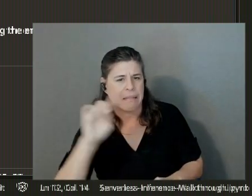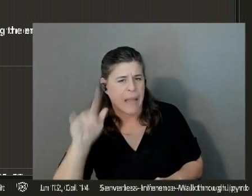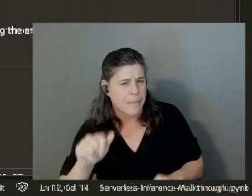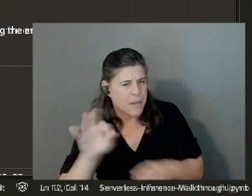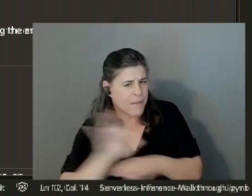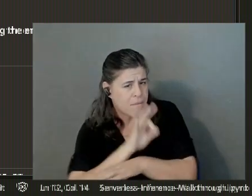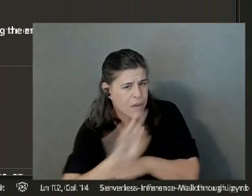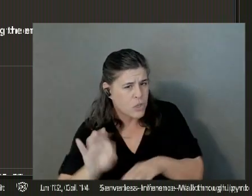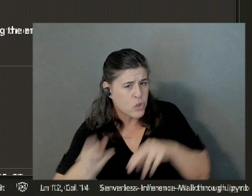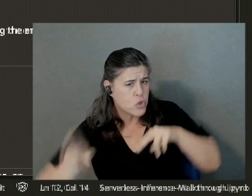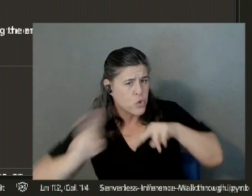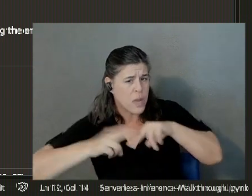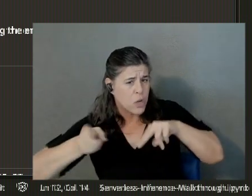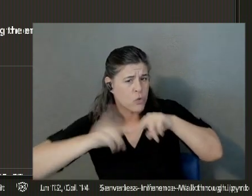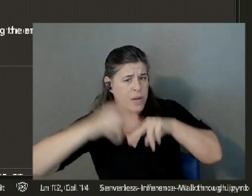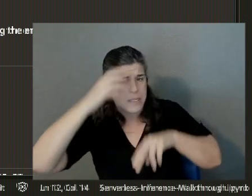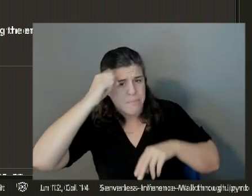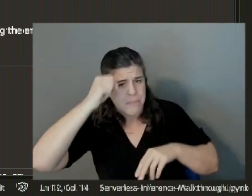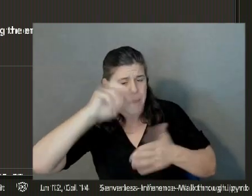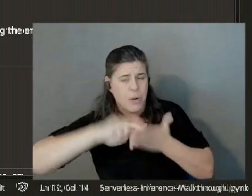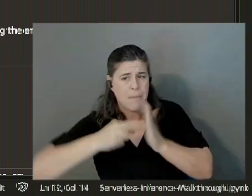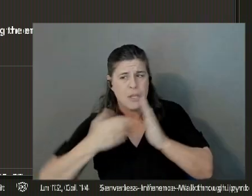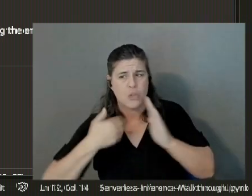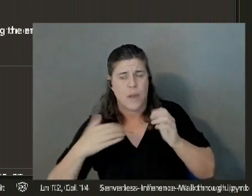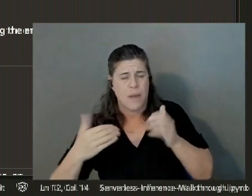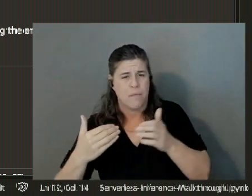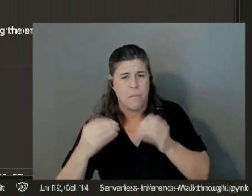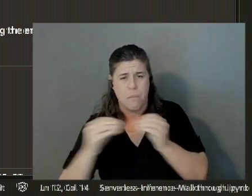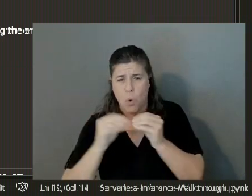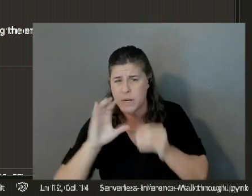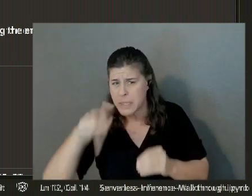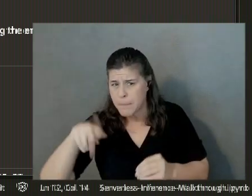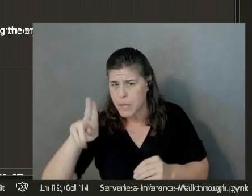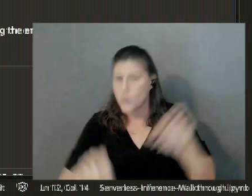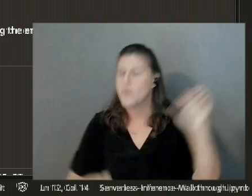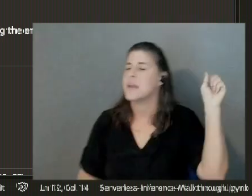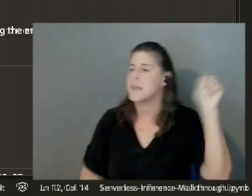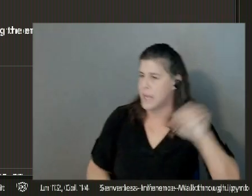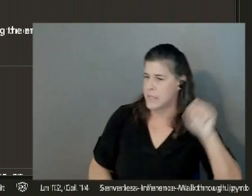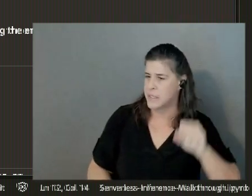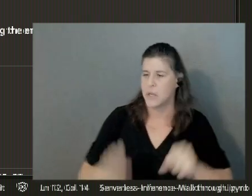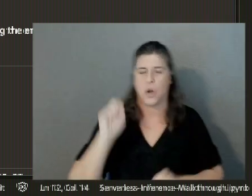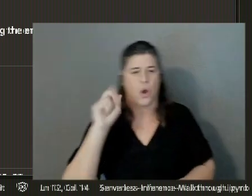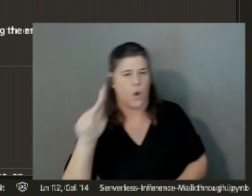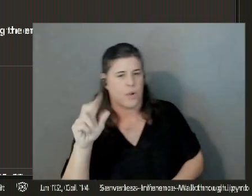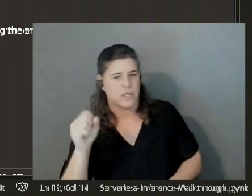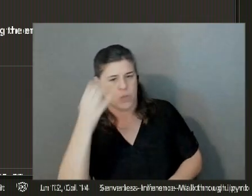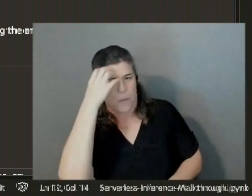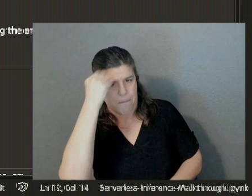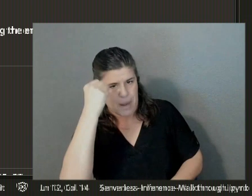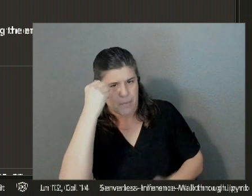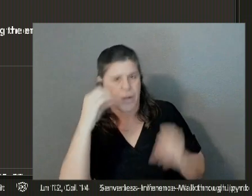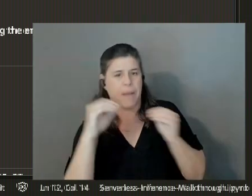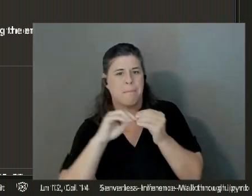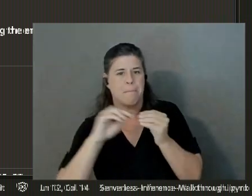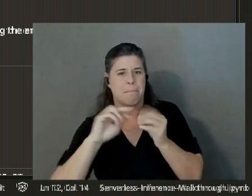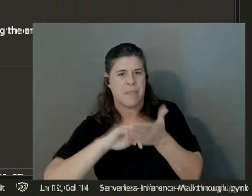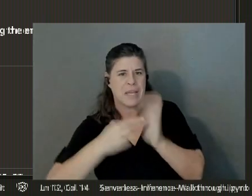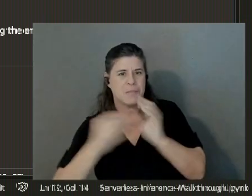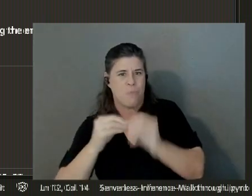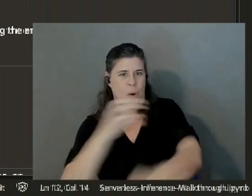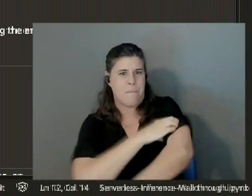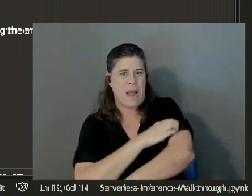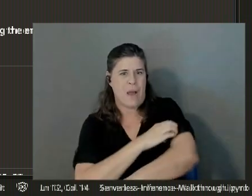memory, you also get more CPU? Yes. Okay. So memory is also more power. So